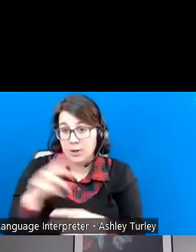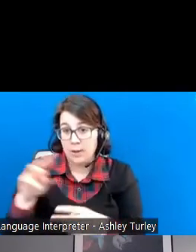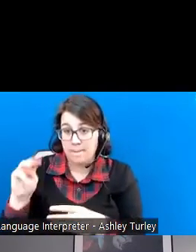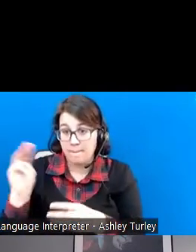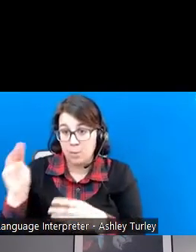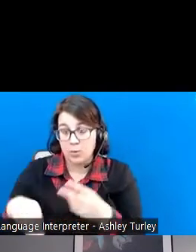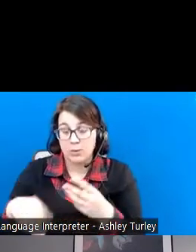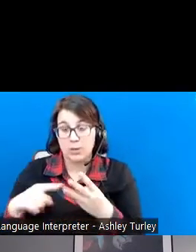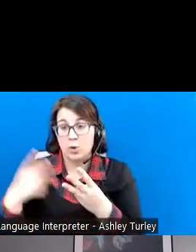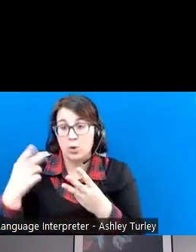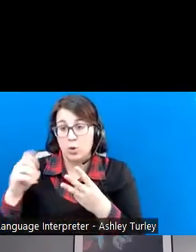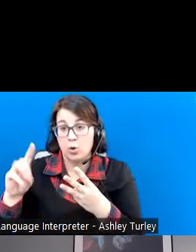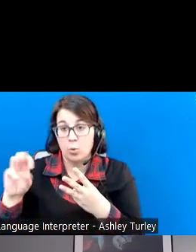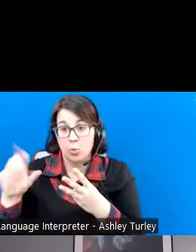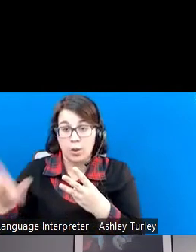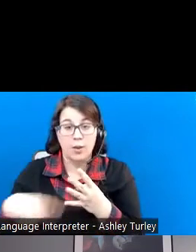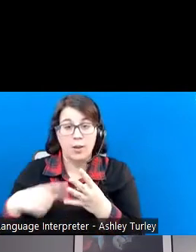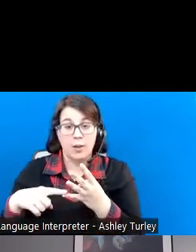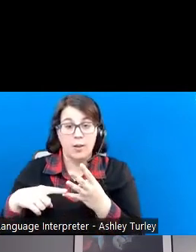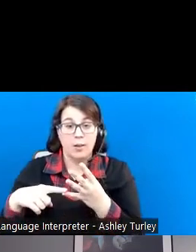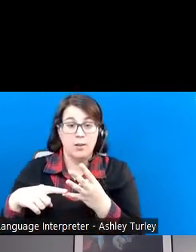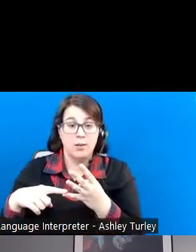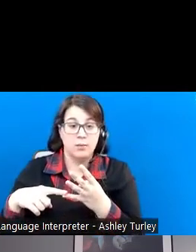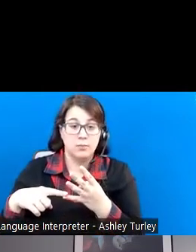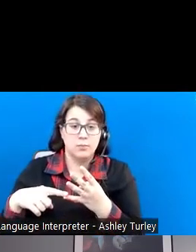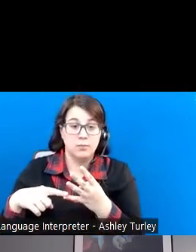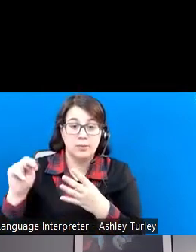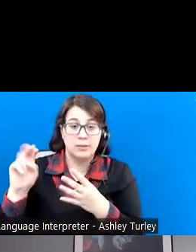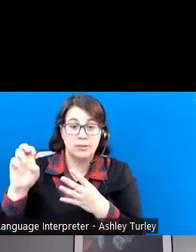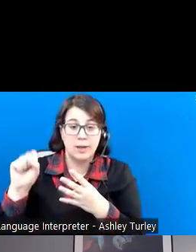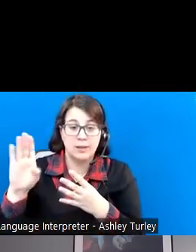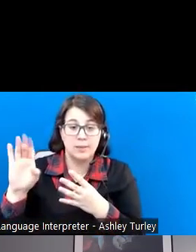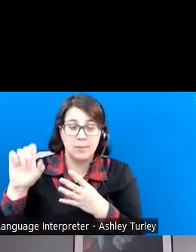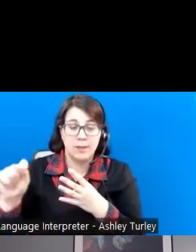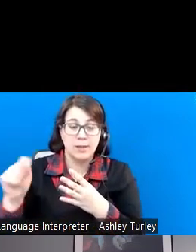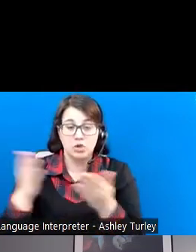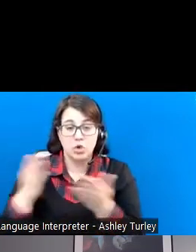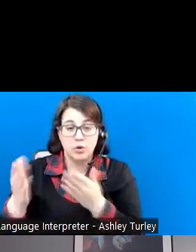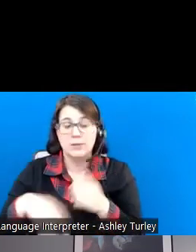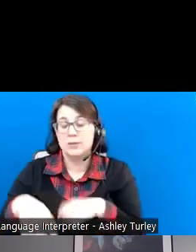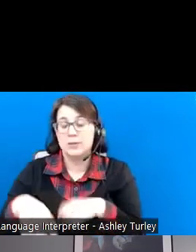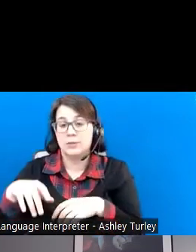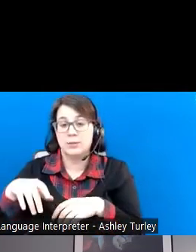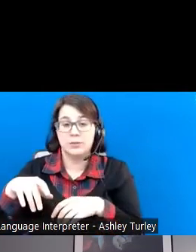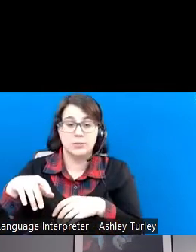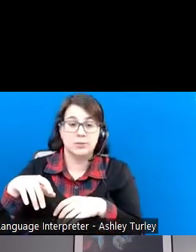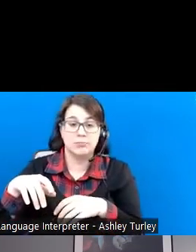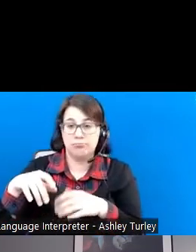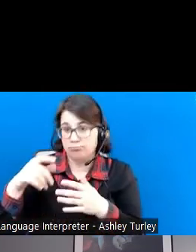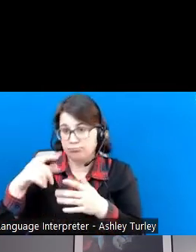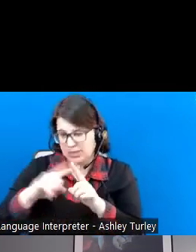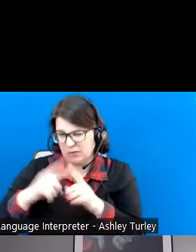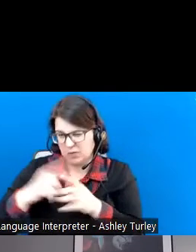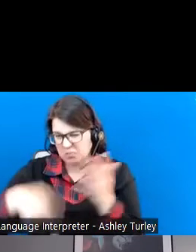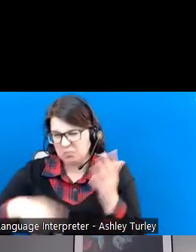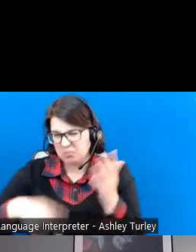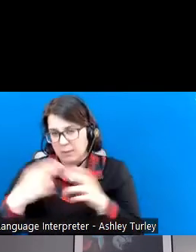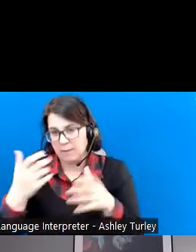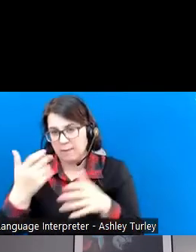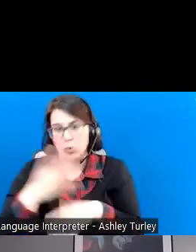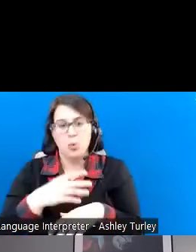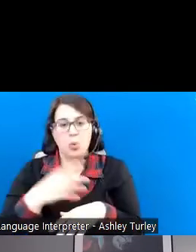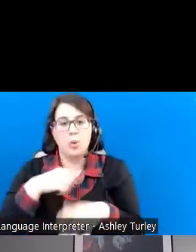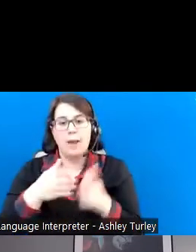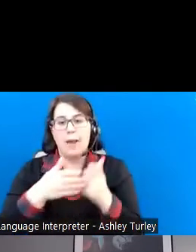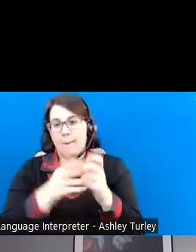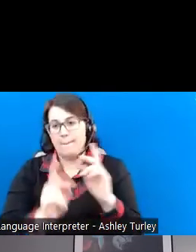Industries, just to name a few. And so then we work with those individuals to help them provide services, which we'll get into, I think, in